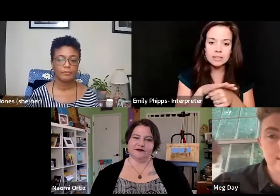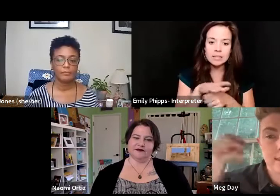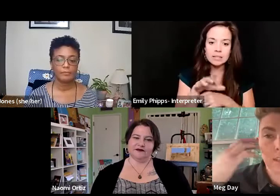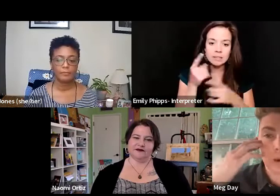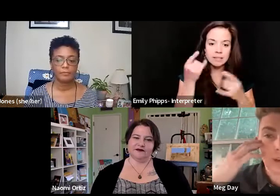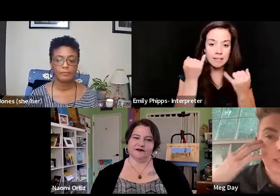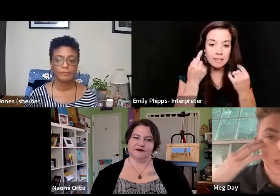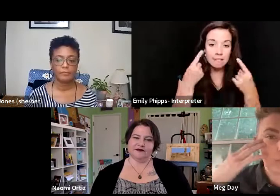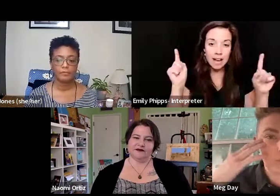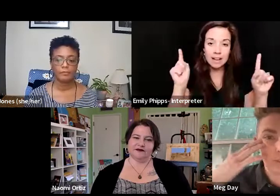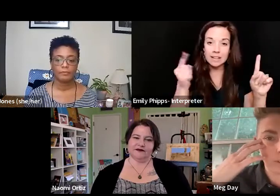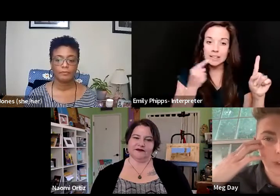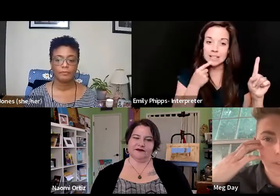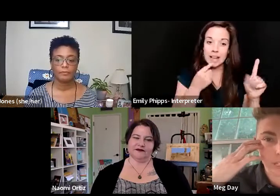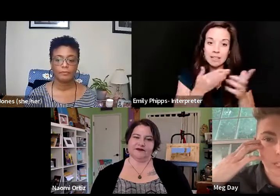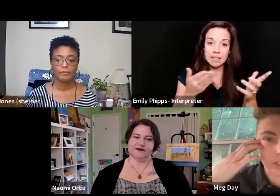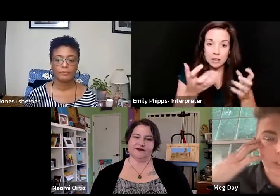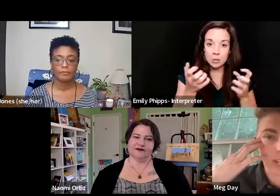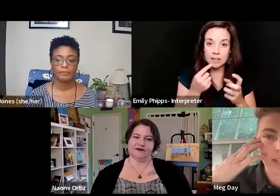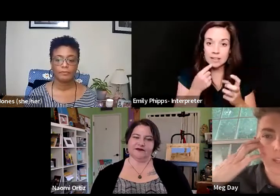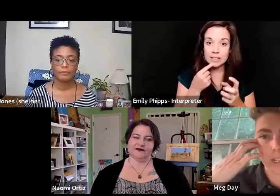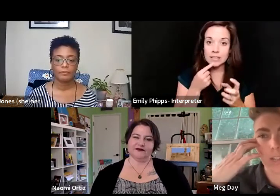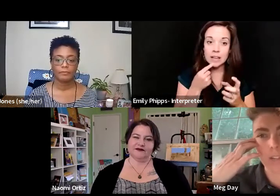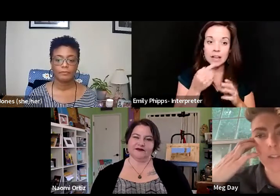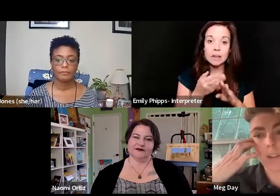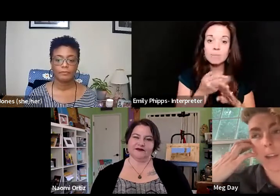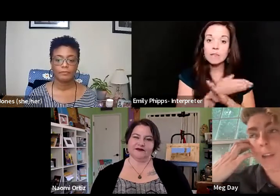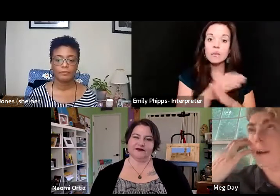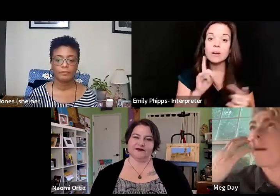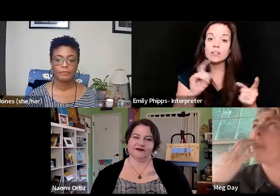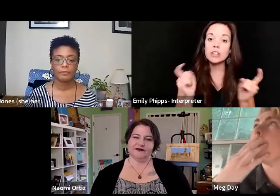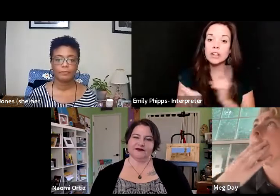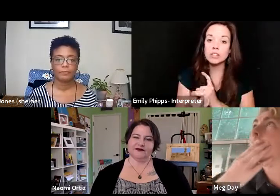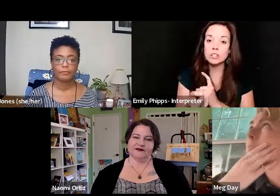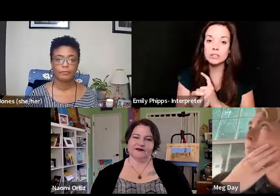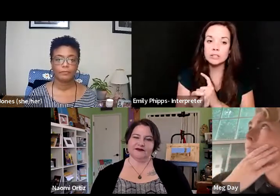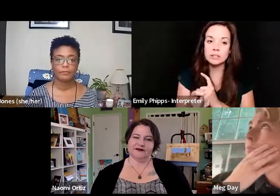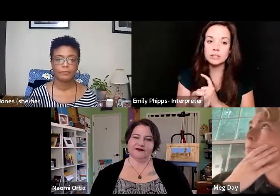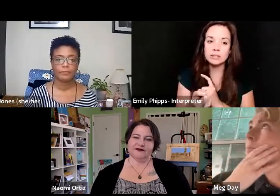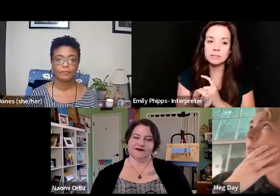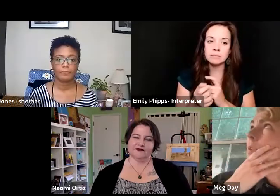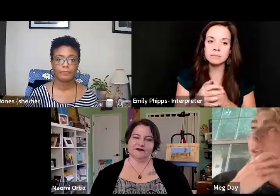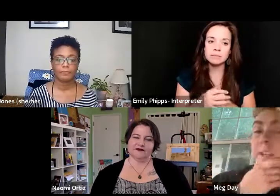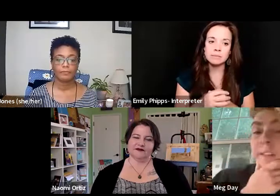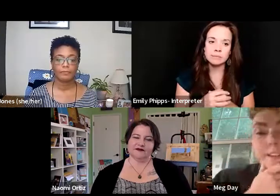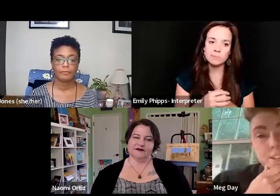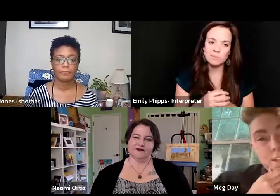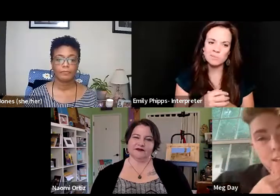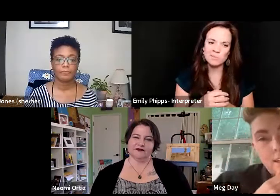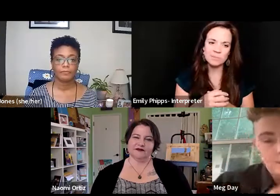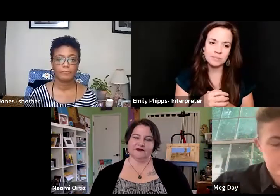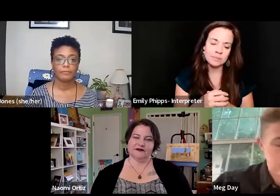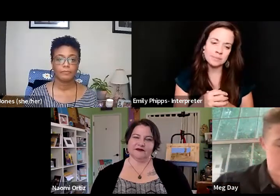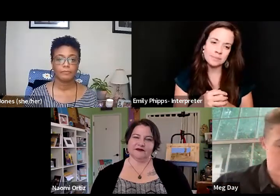say the thing that you want to say before the conversation changes. Um, yeah, I think just a lot has become more